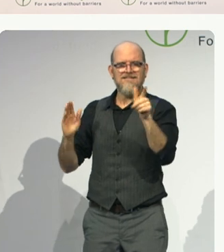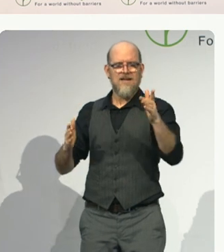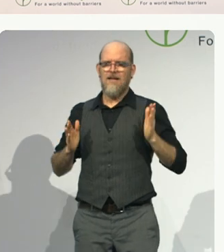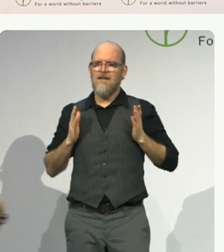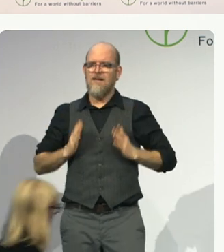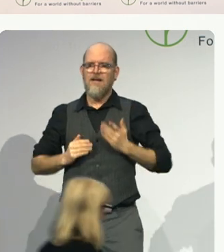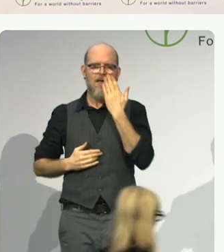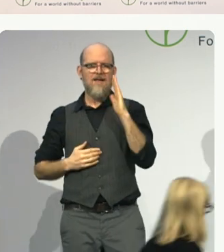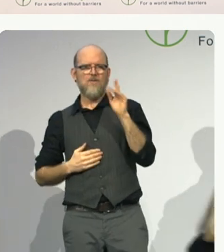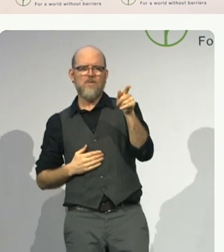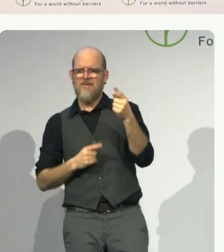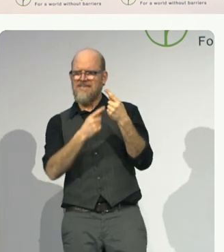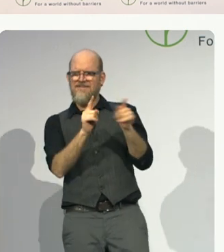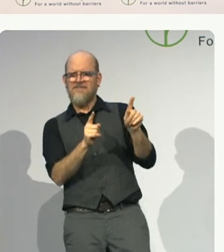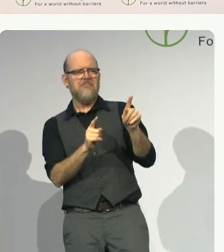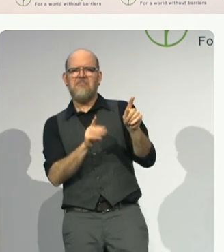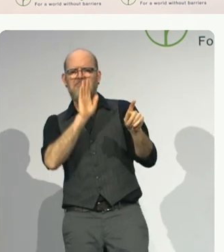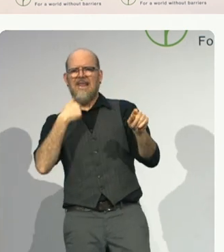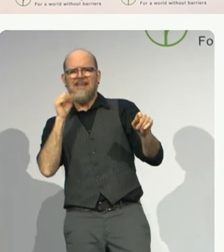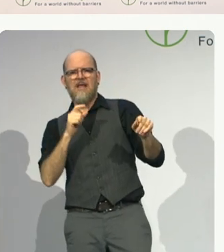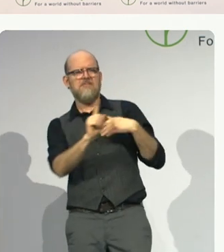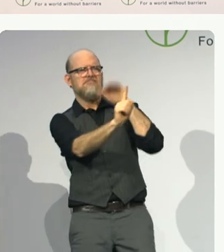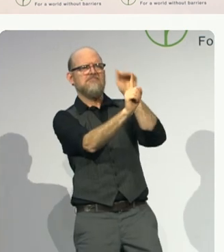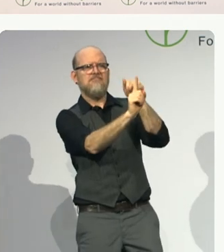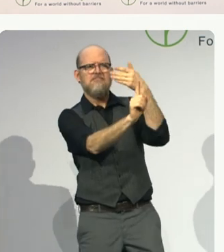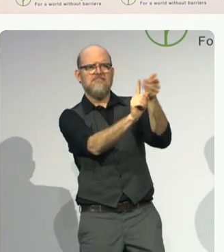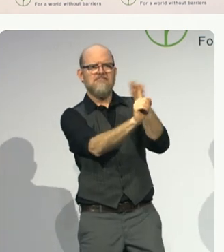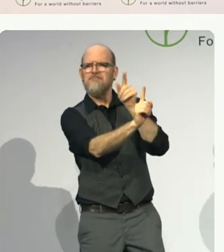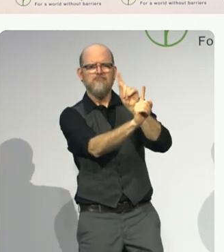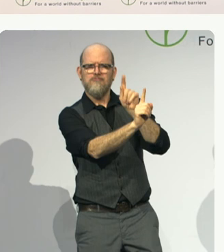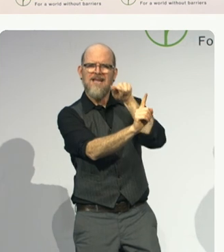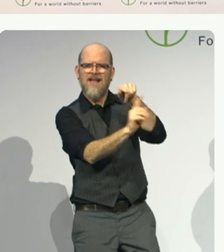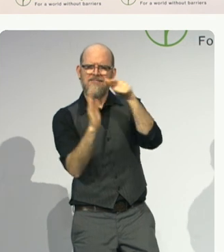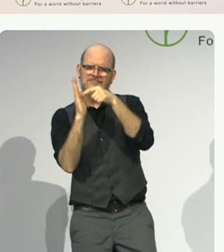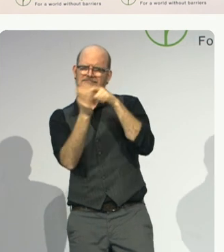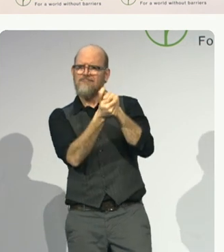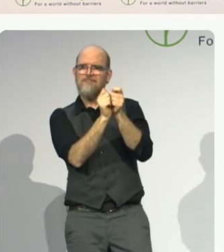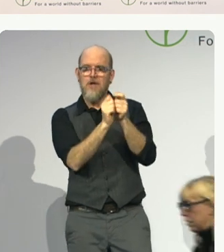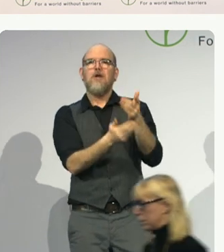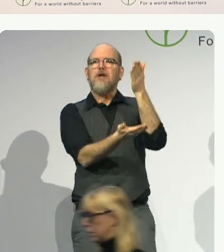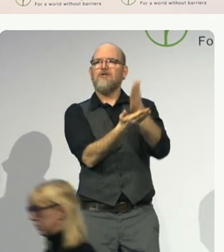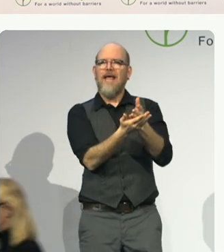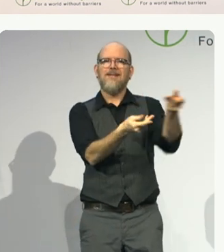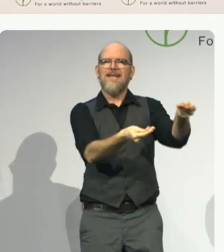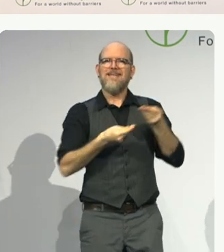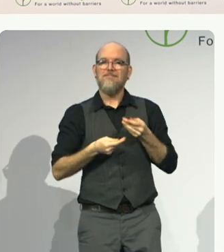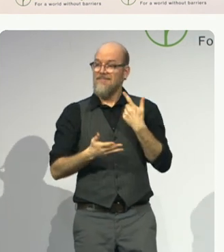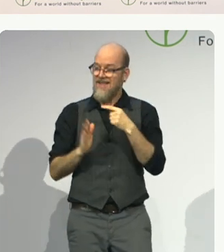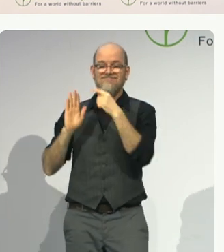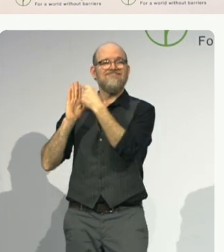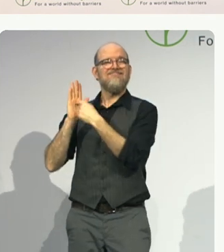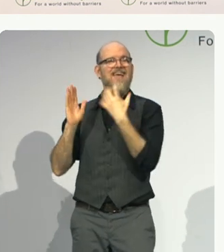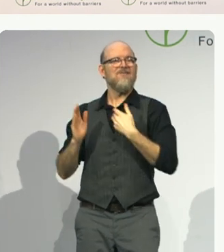accommodation without which I could explain to them I couldn't run a center, I couldn't write